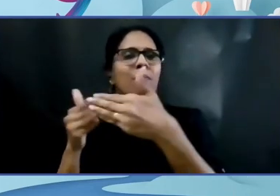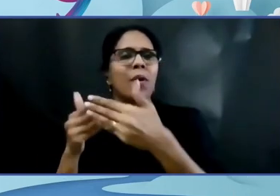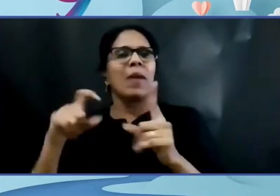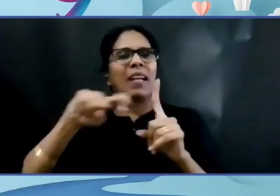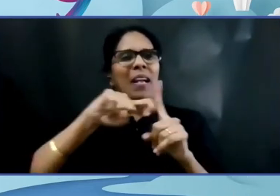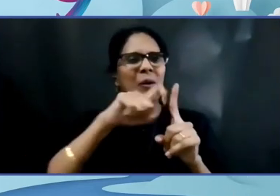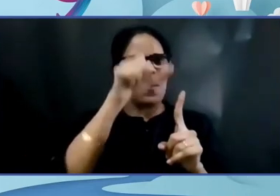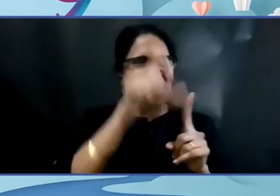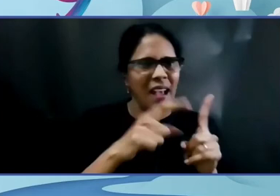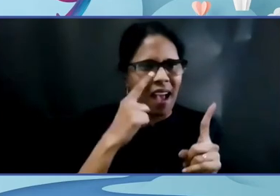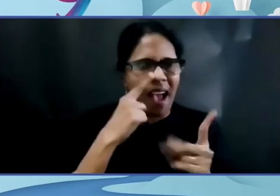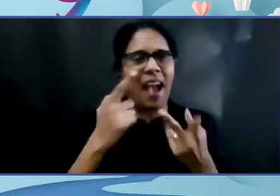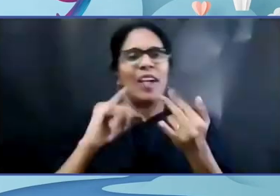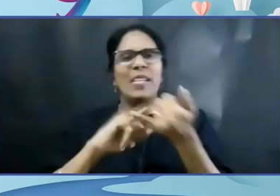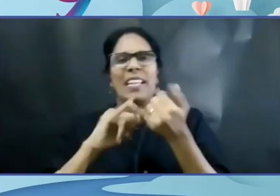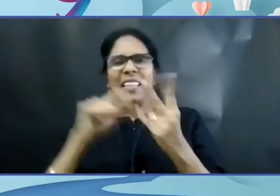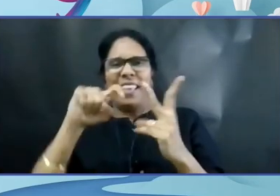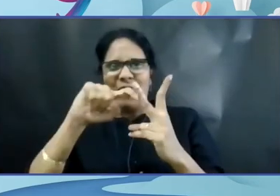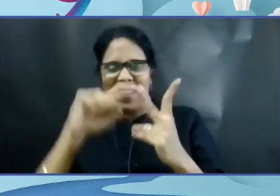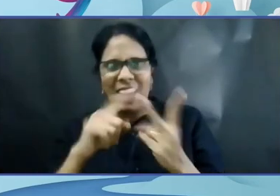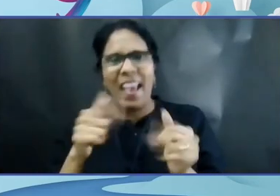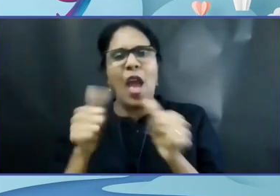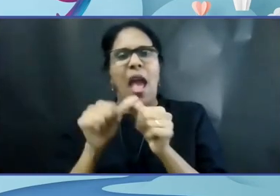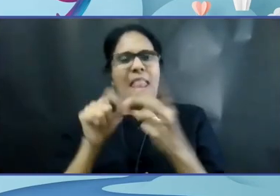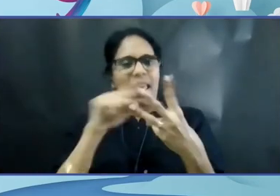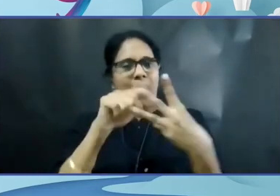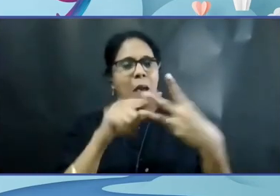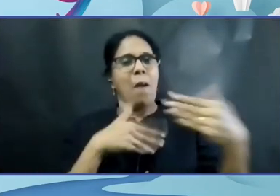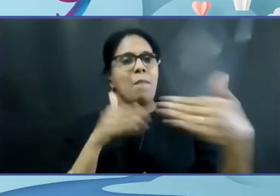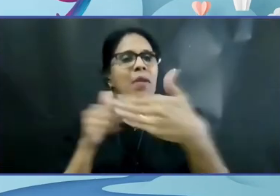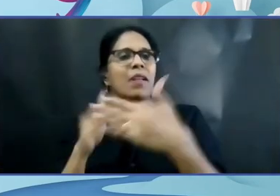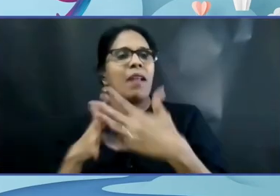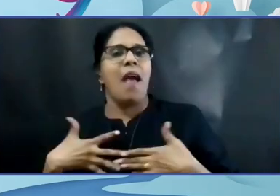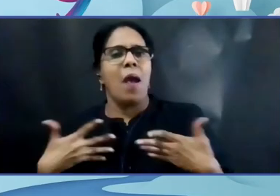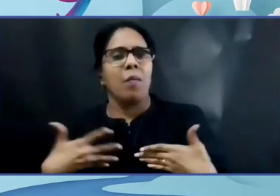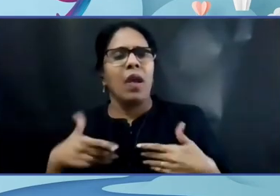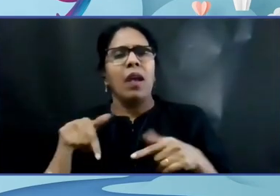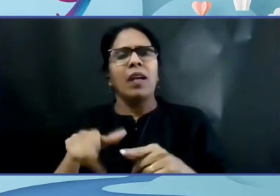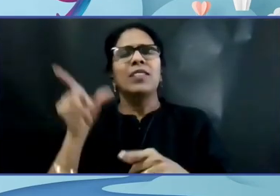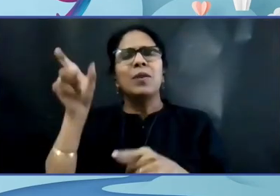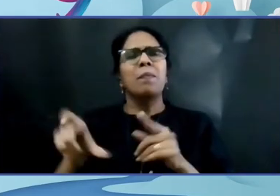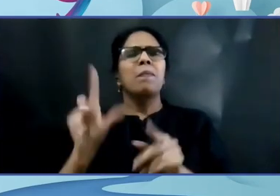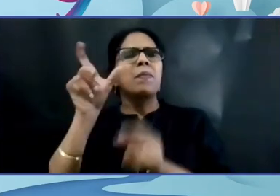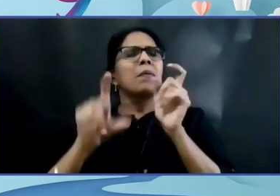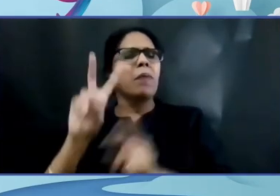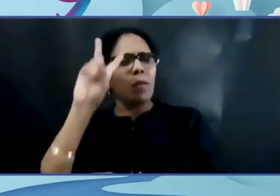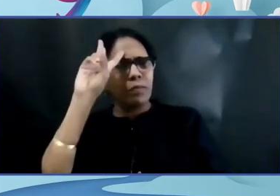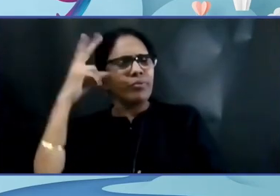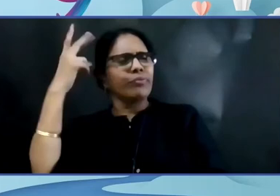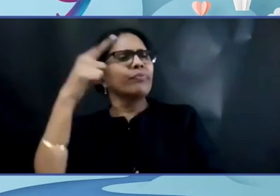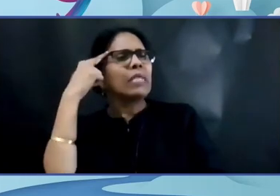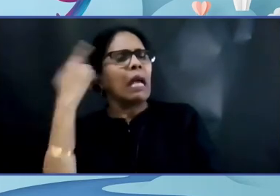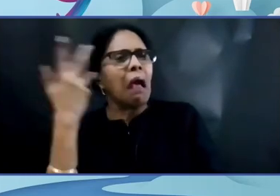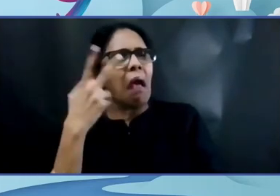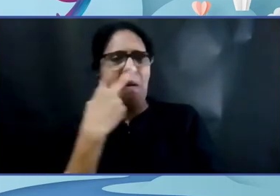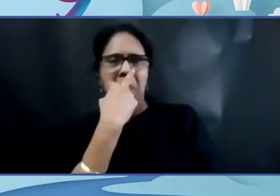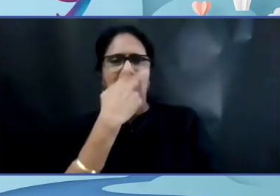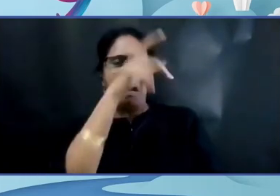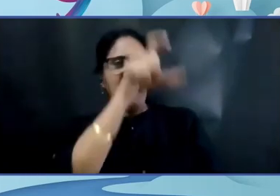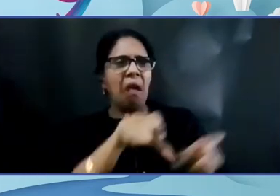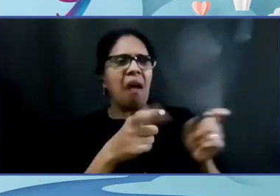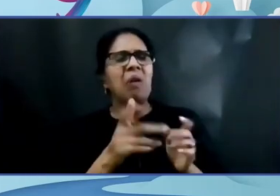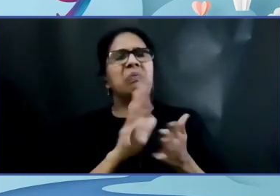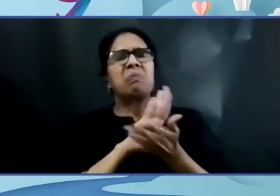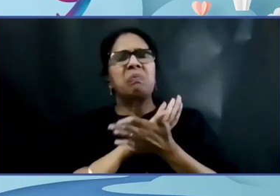Shri Devi and Ananya. Denying the misconception that many people have that a blind person's life is plain and